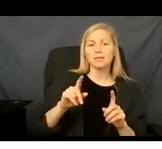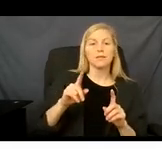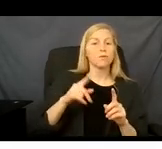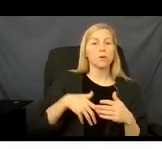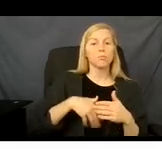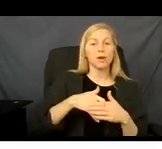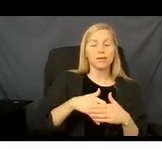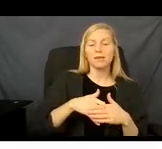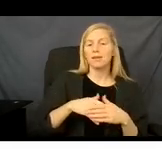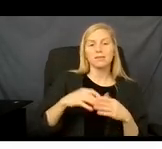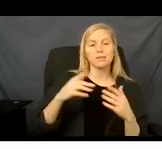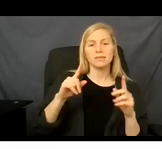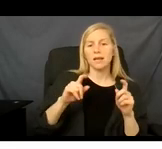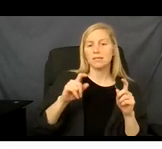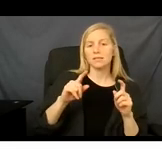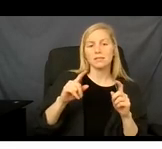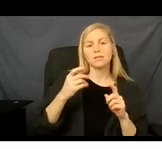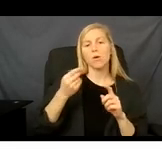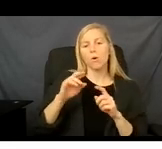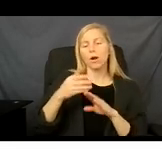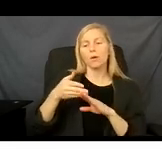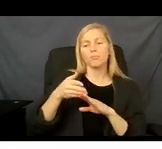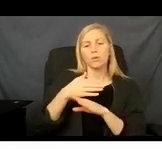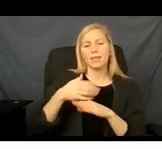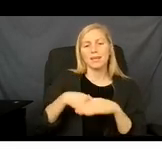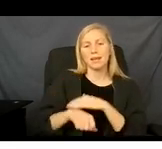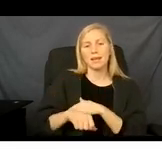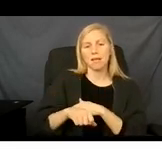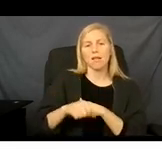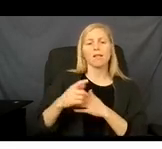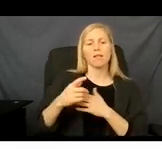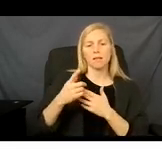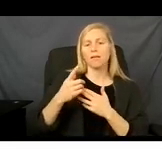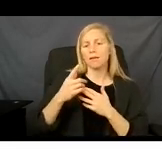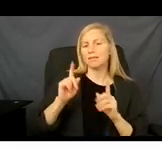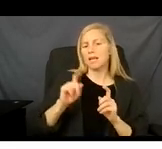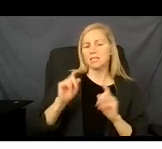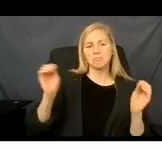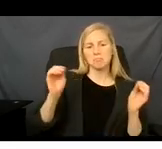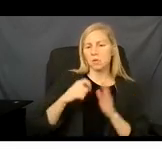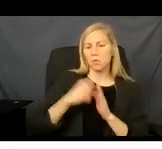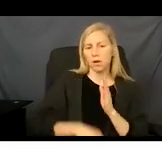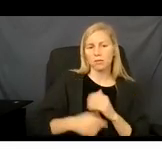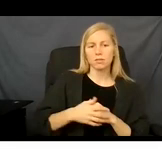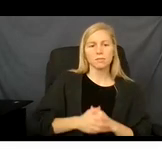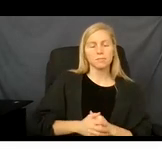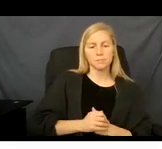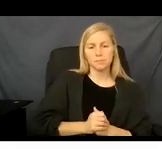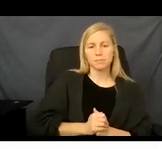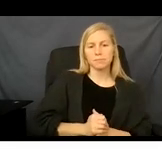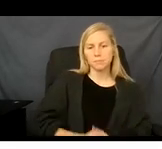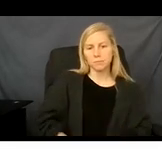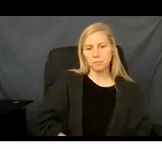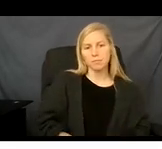There is also no co-pay for x-ray in private doctors or dentist office and for x-rays in emergencies.